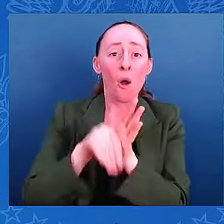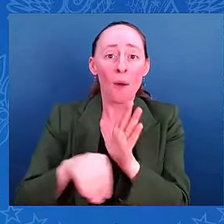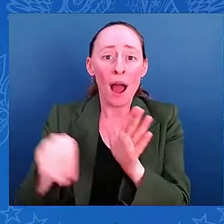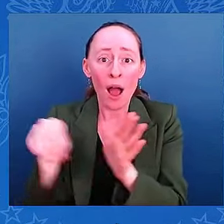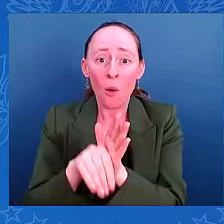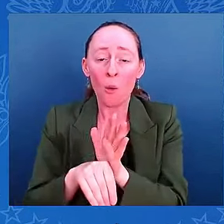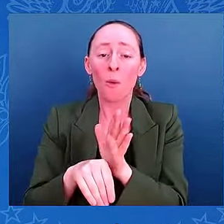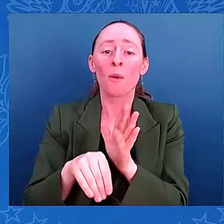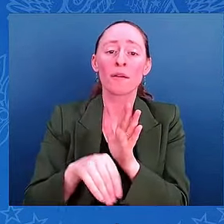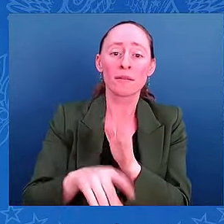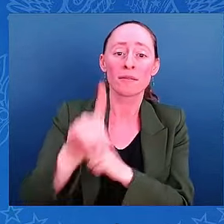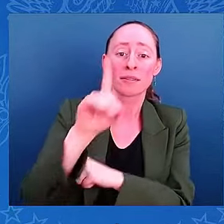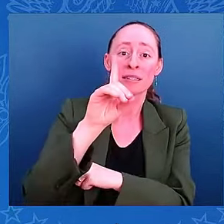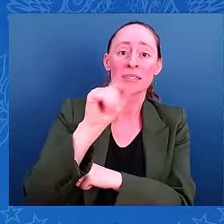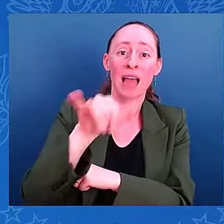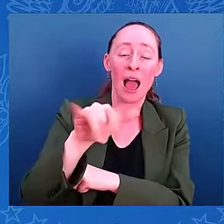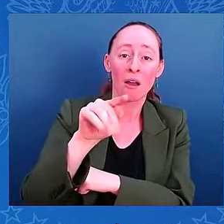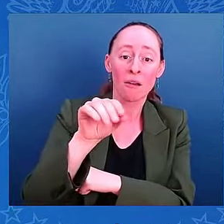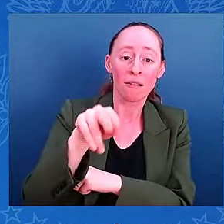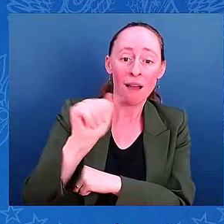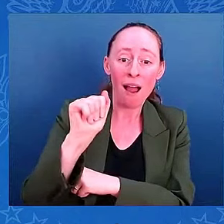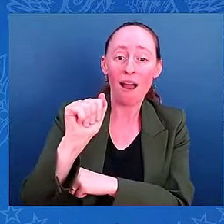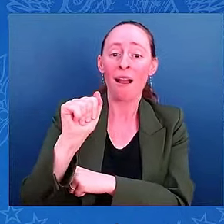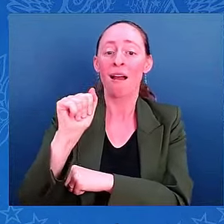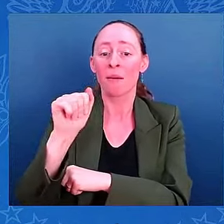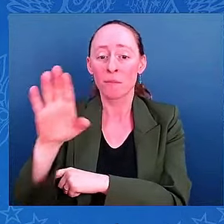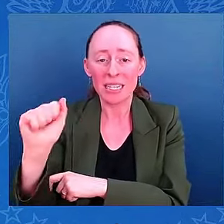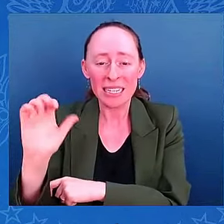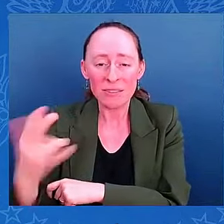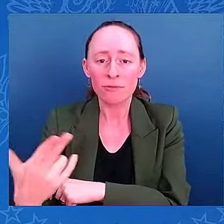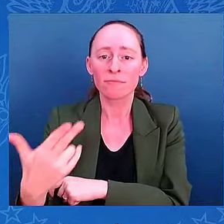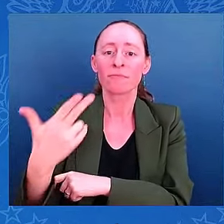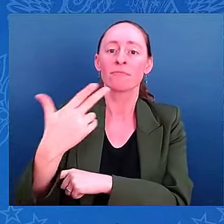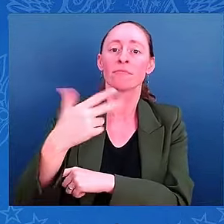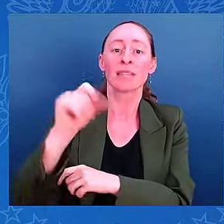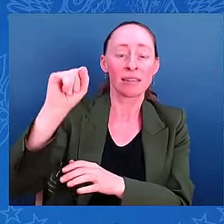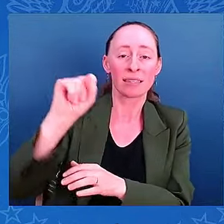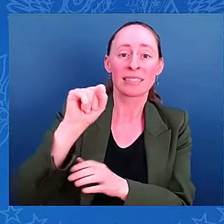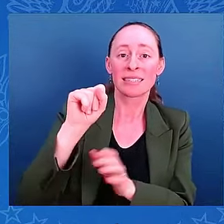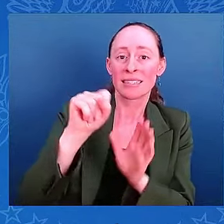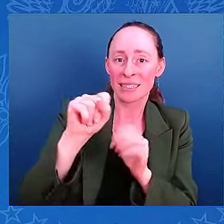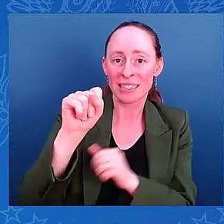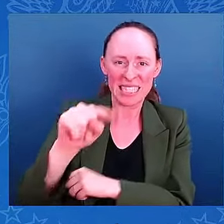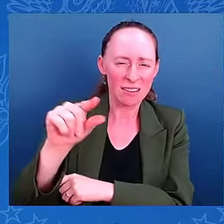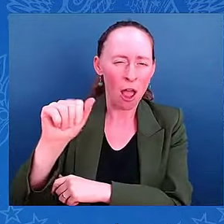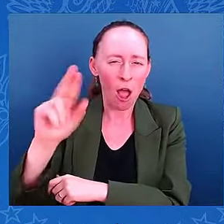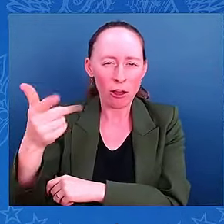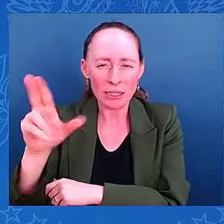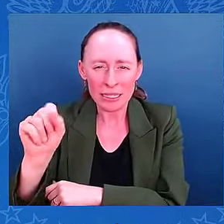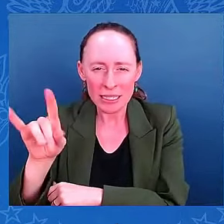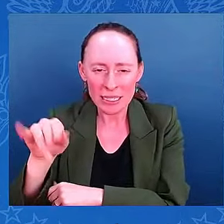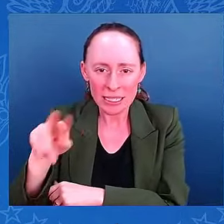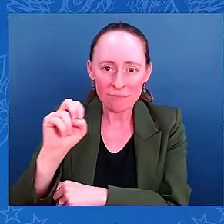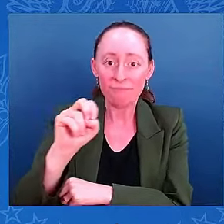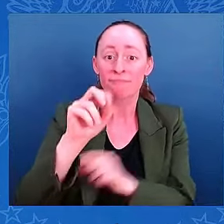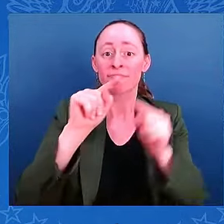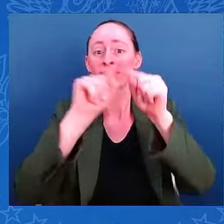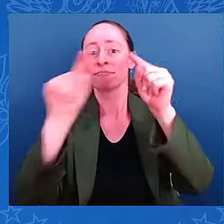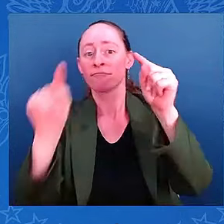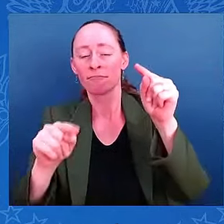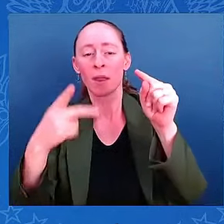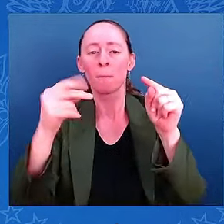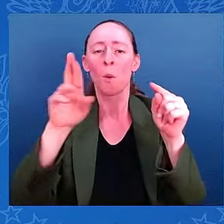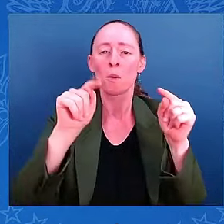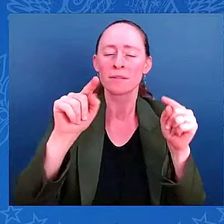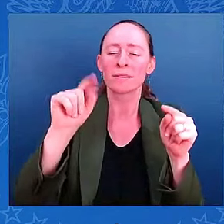including the Cape Canaveral area and the east coast down to Port St. Lucie. So a large area is at risk of seeing devastating wind impacts, widespread